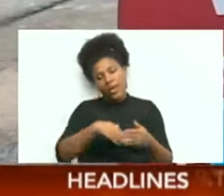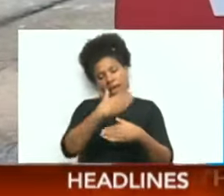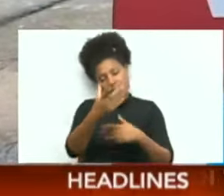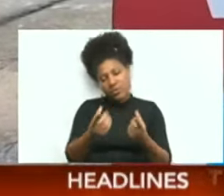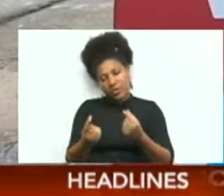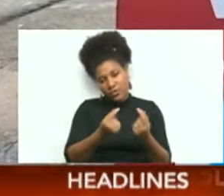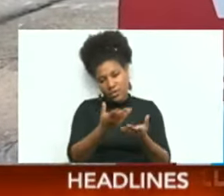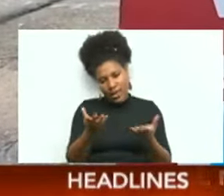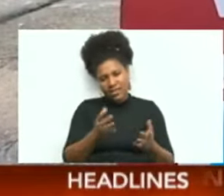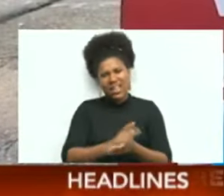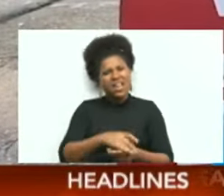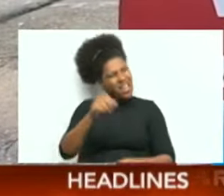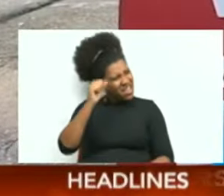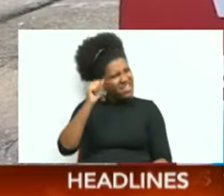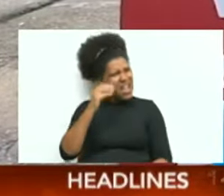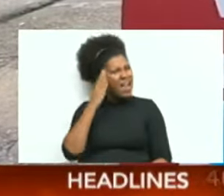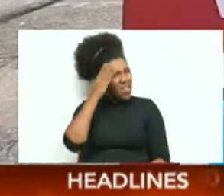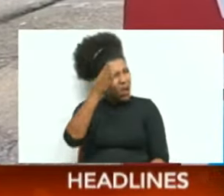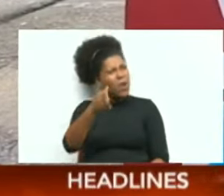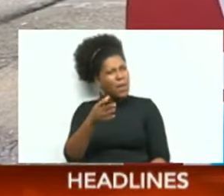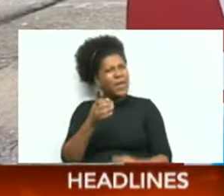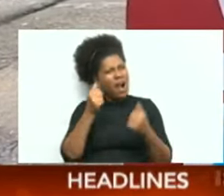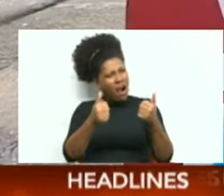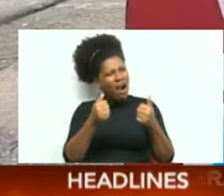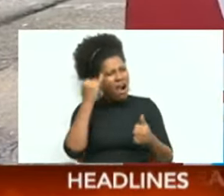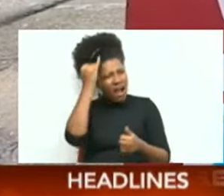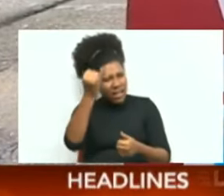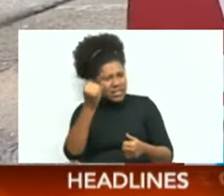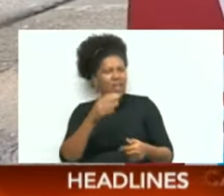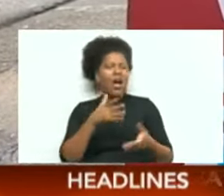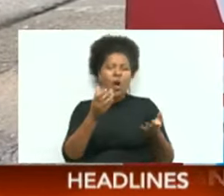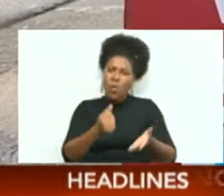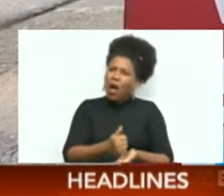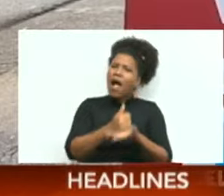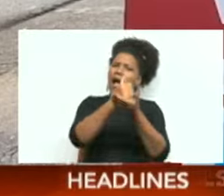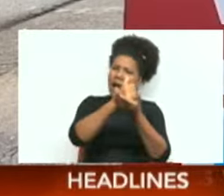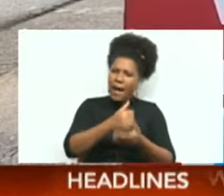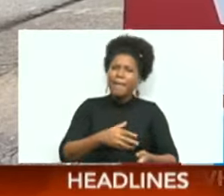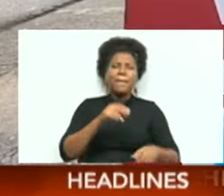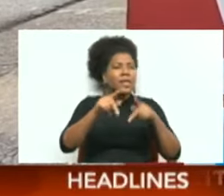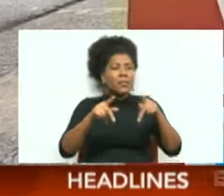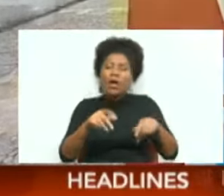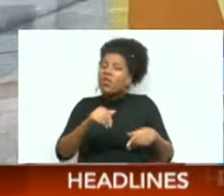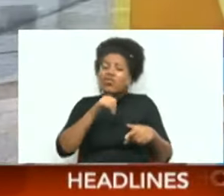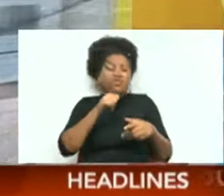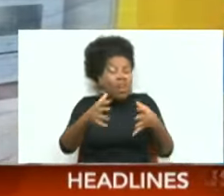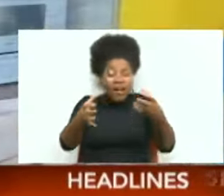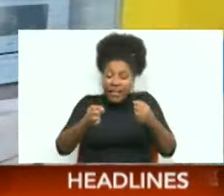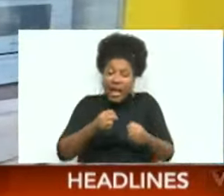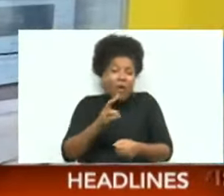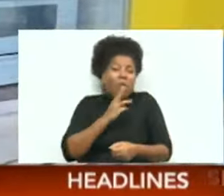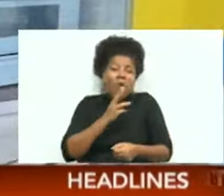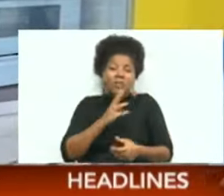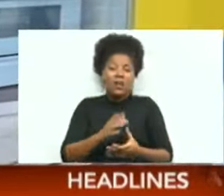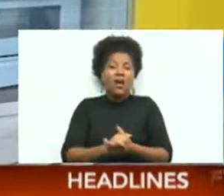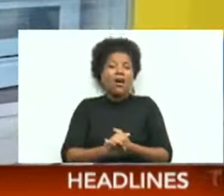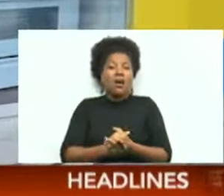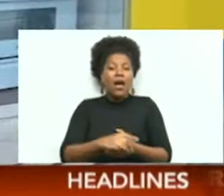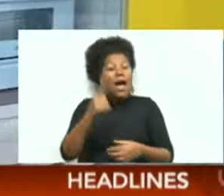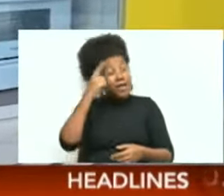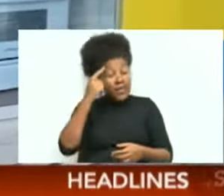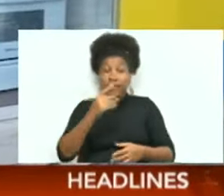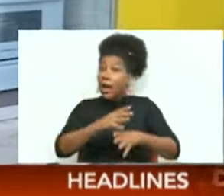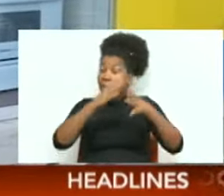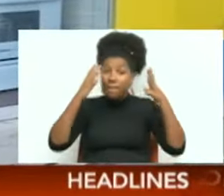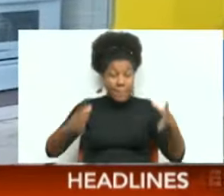Yeah, I think that will be a good idea and it will help for who don't get water. Yes, I think that will help in a big